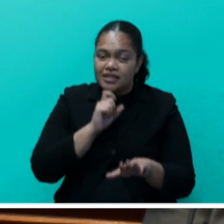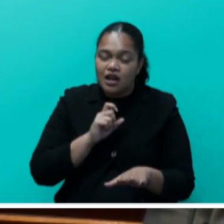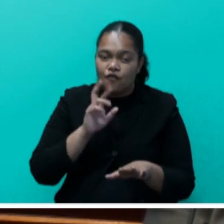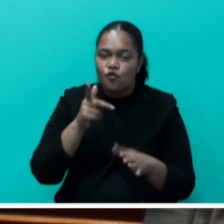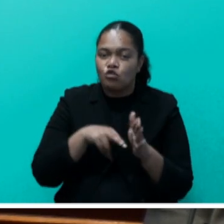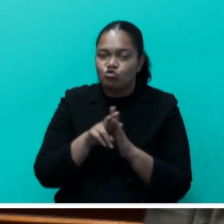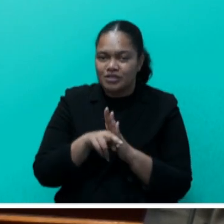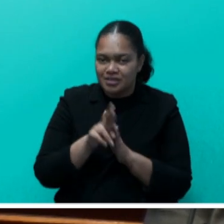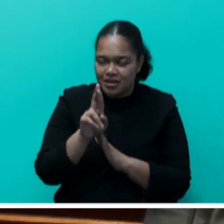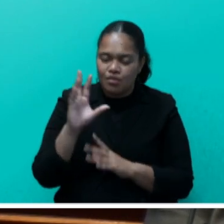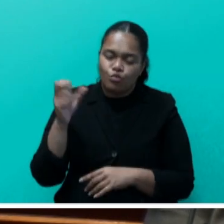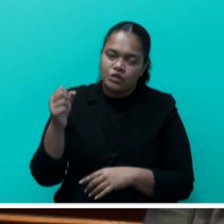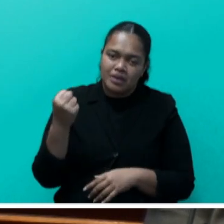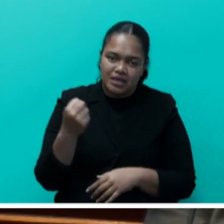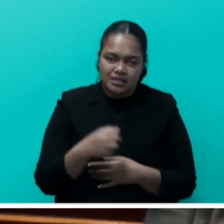prosperity.